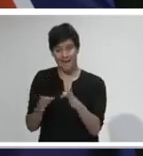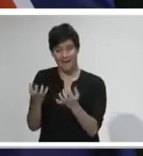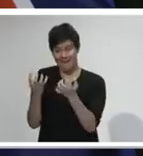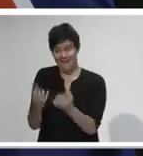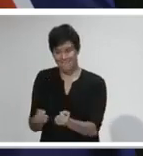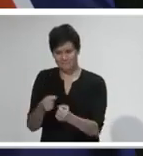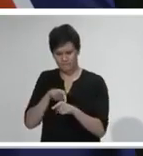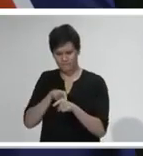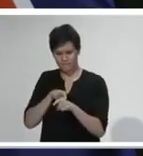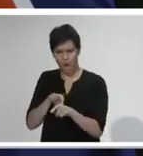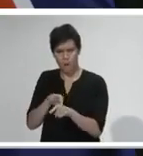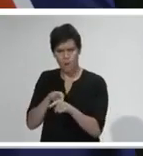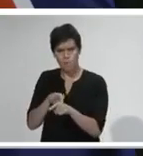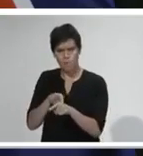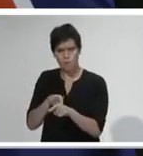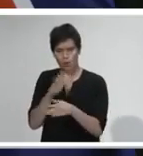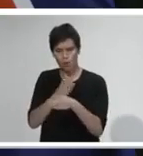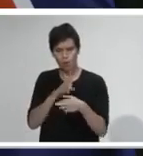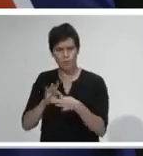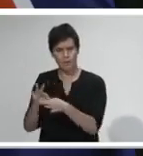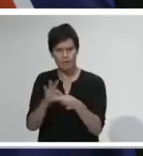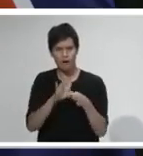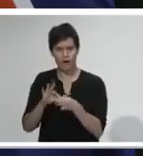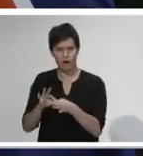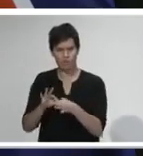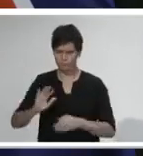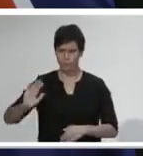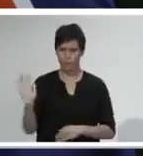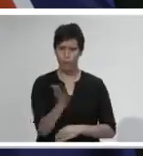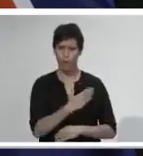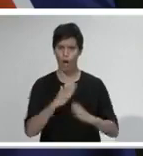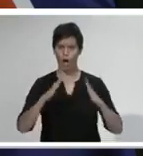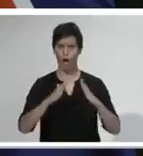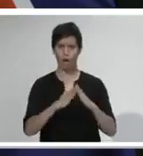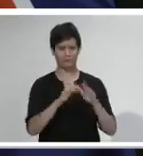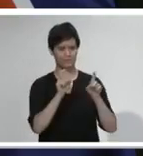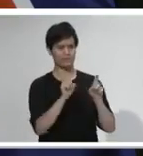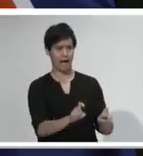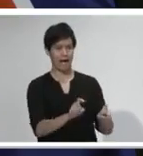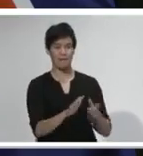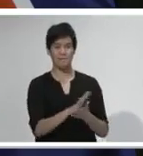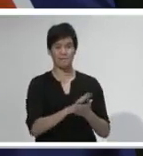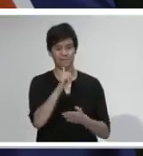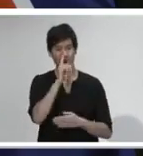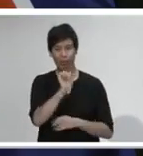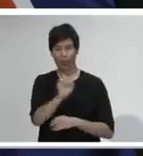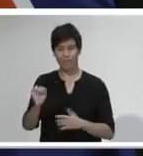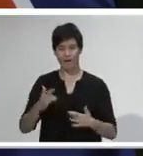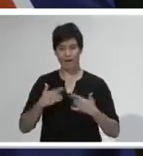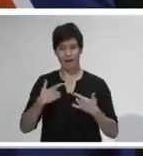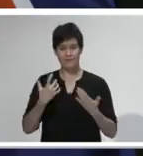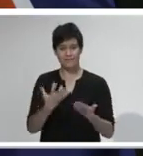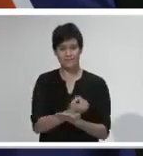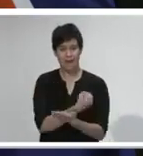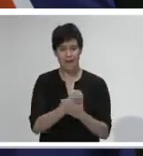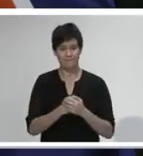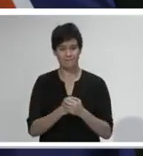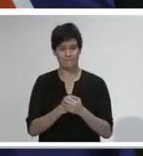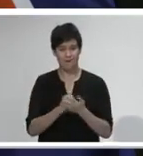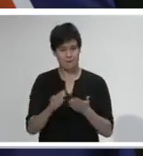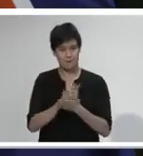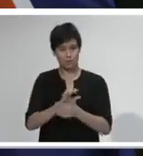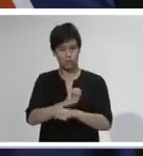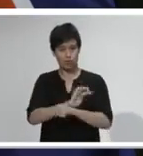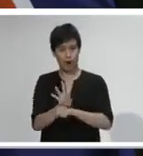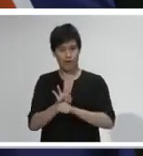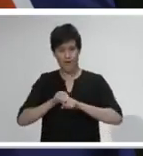We have stayed home, we have saved lives, and we are breaking the chain of transmission. And the numbers back this up with the data coming through